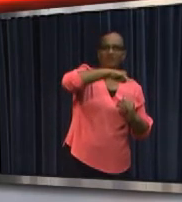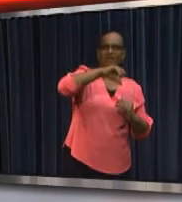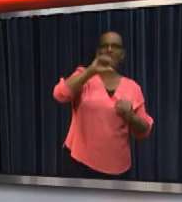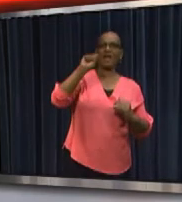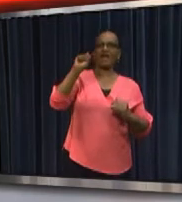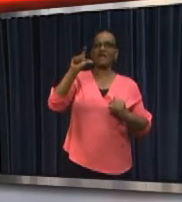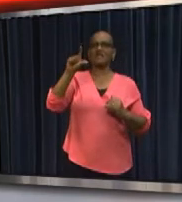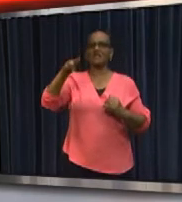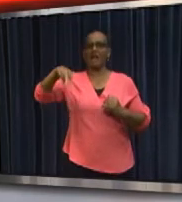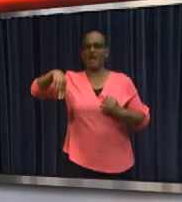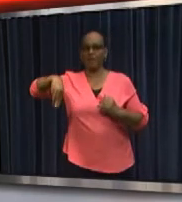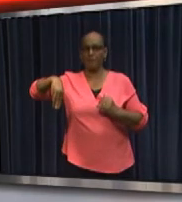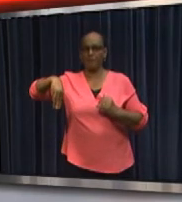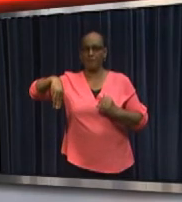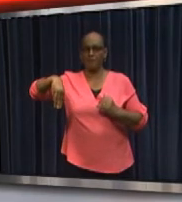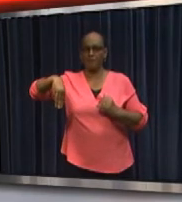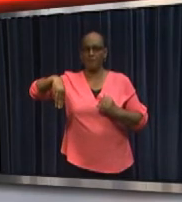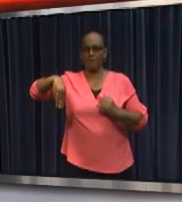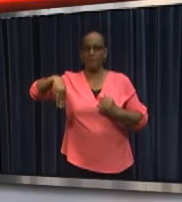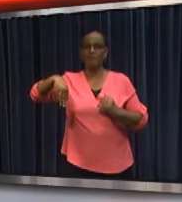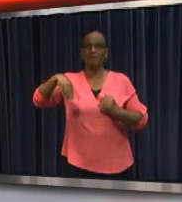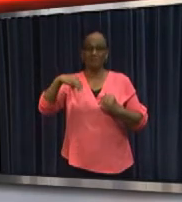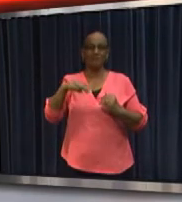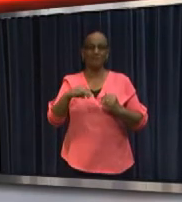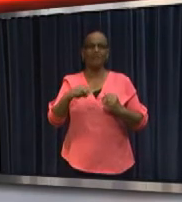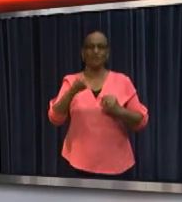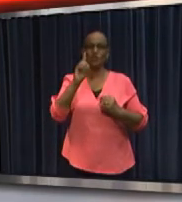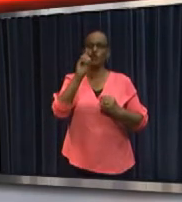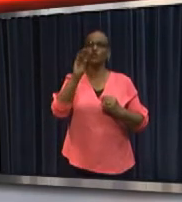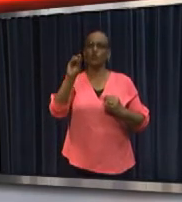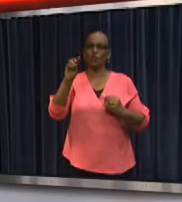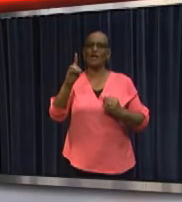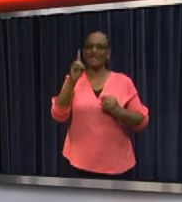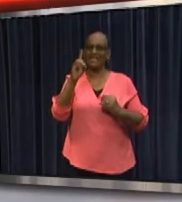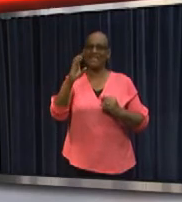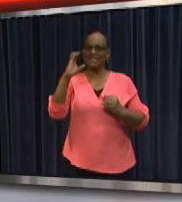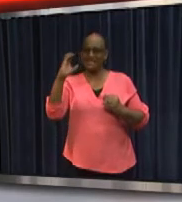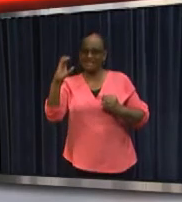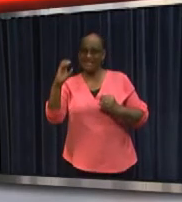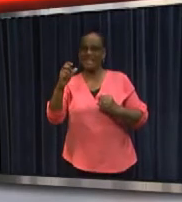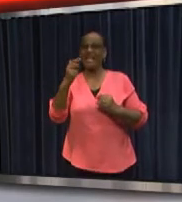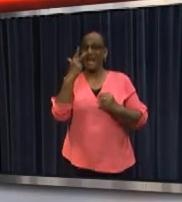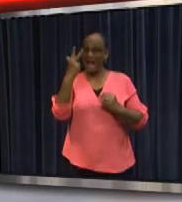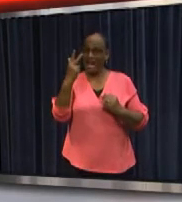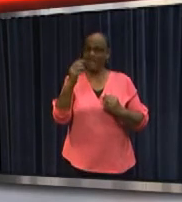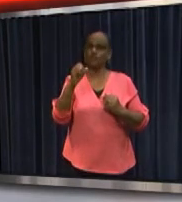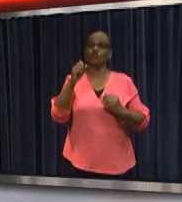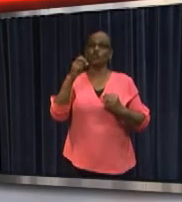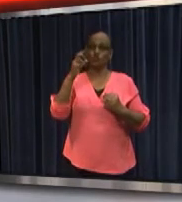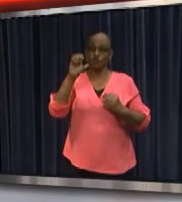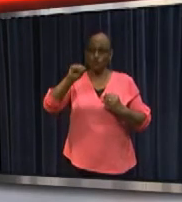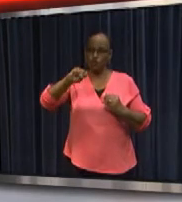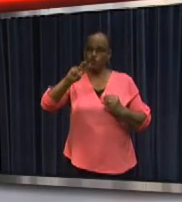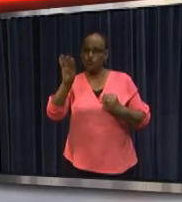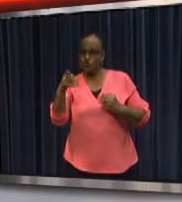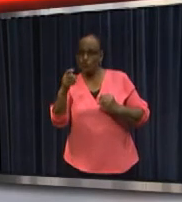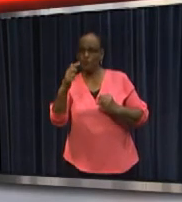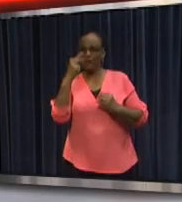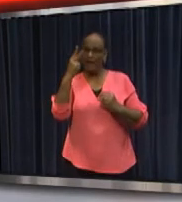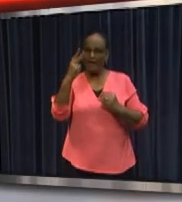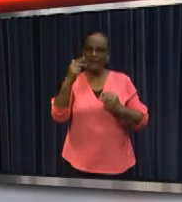from the Surinamese airline SLM. The Douglas DC-8 Super